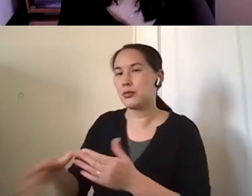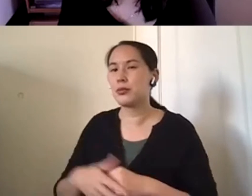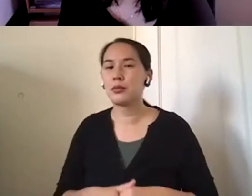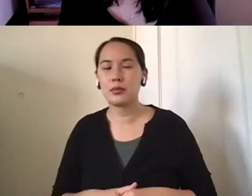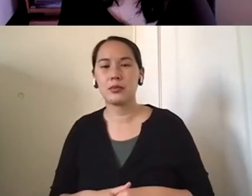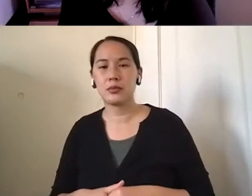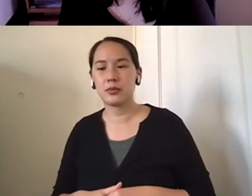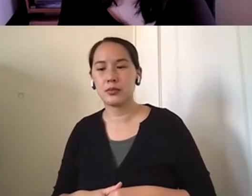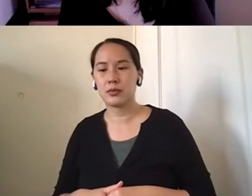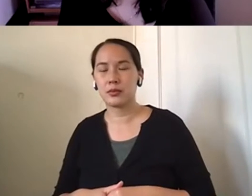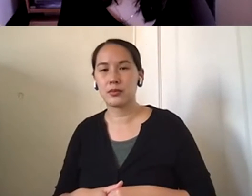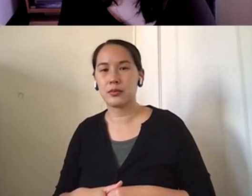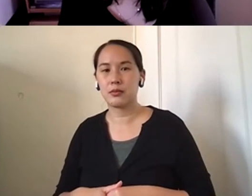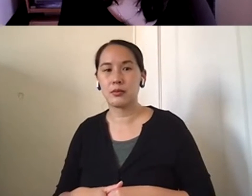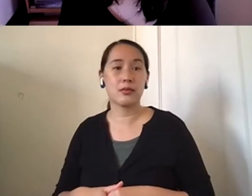yeah.